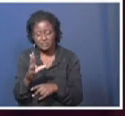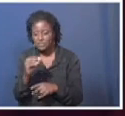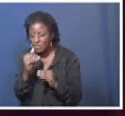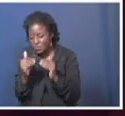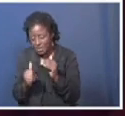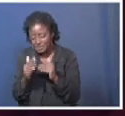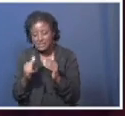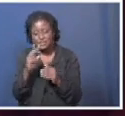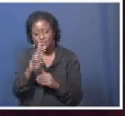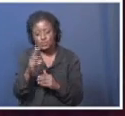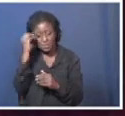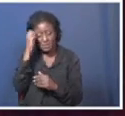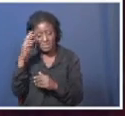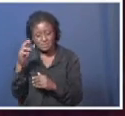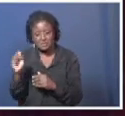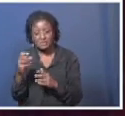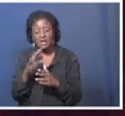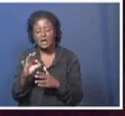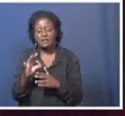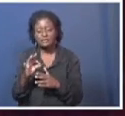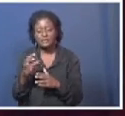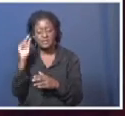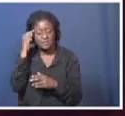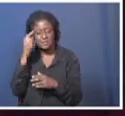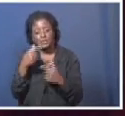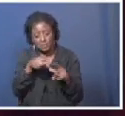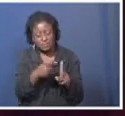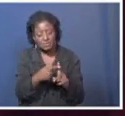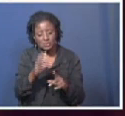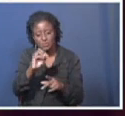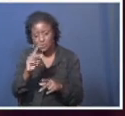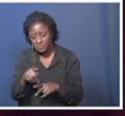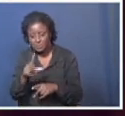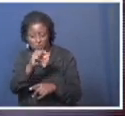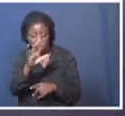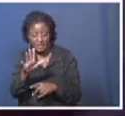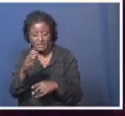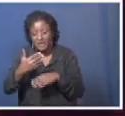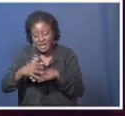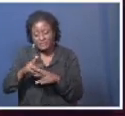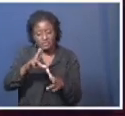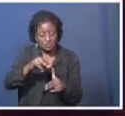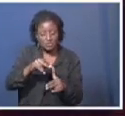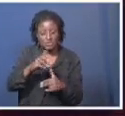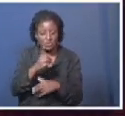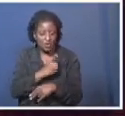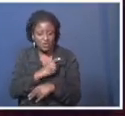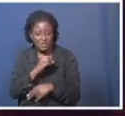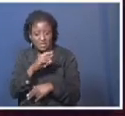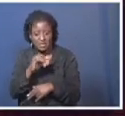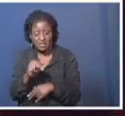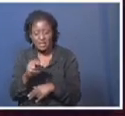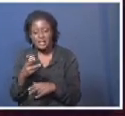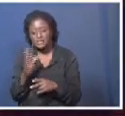government attended COP 25 after Dorian and spoke in multiple forums with